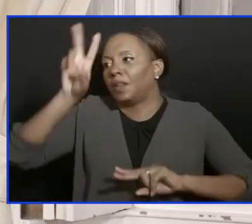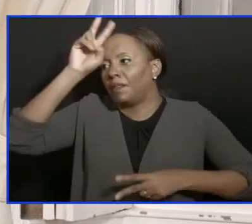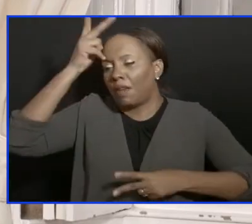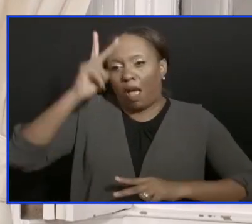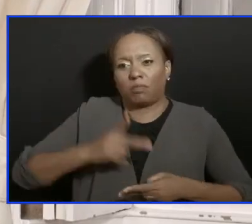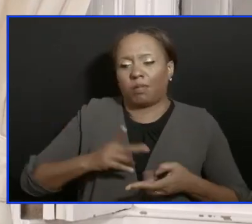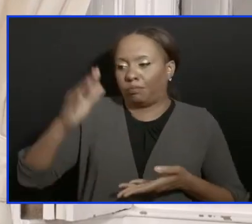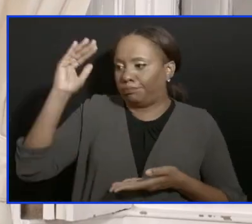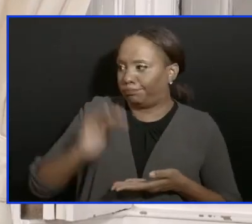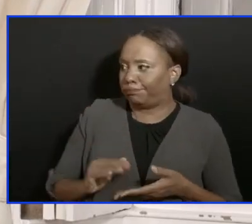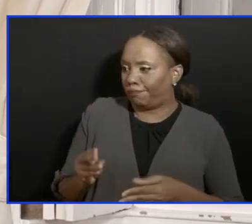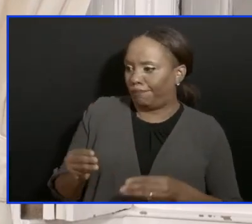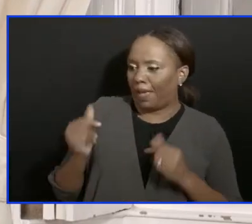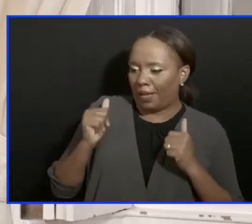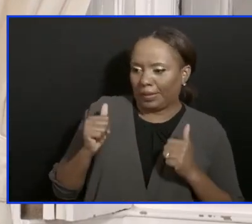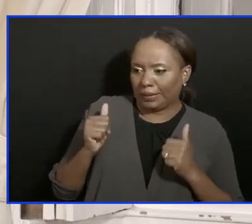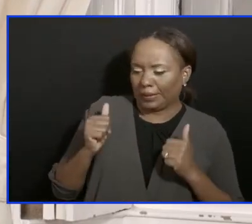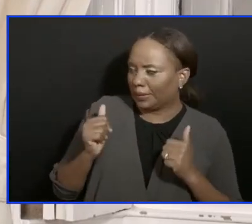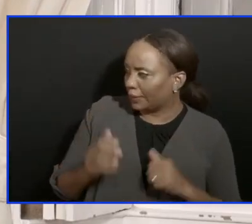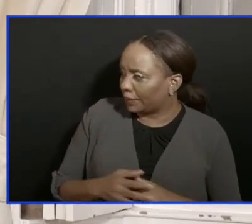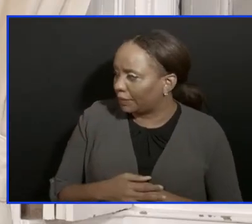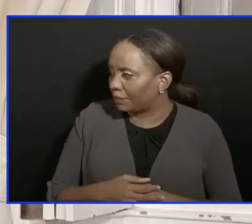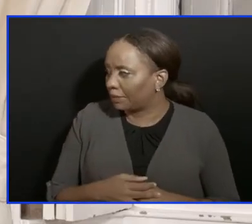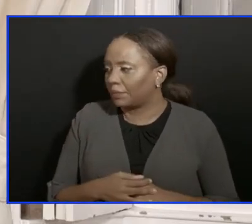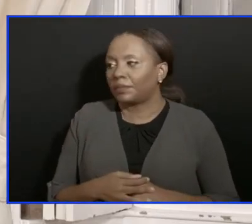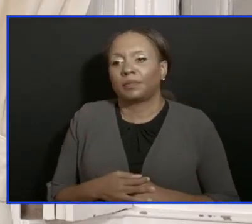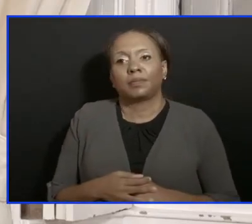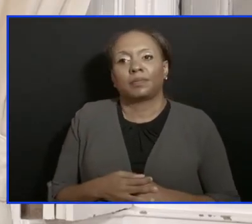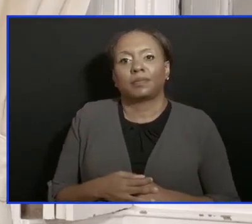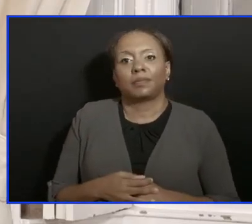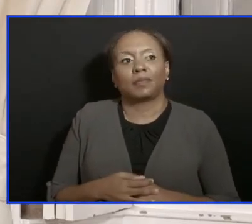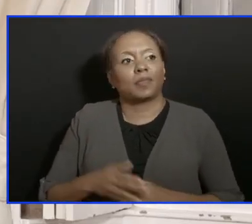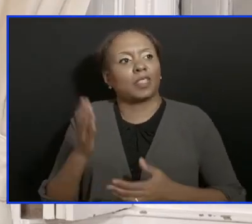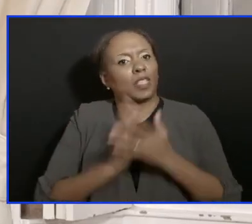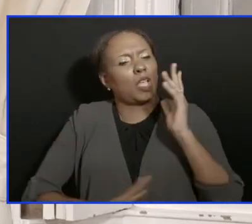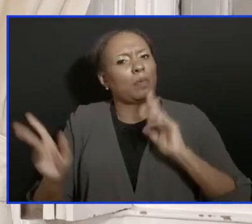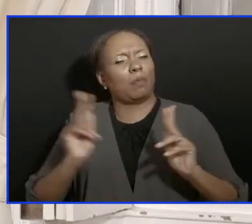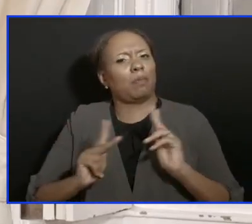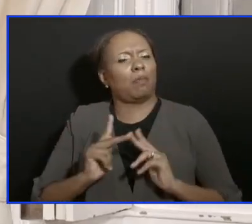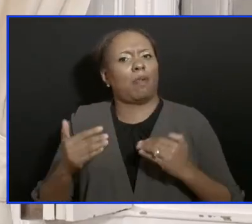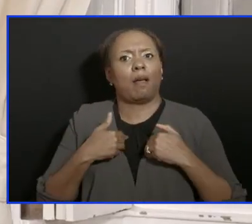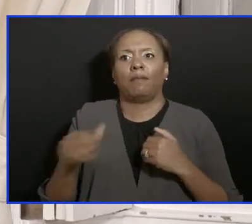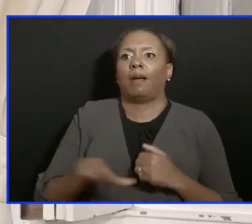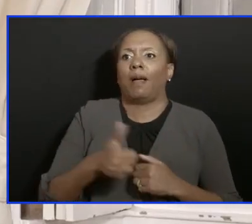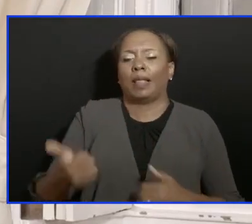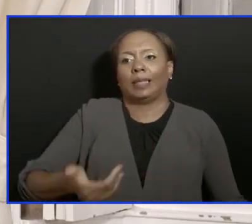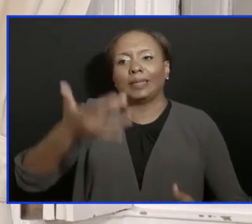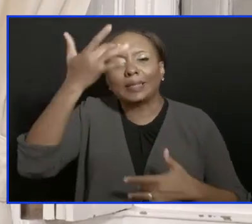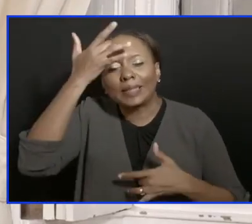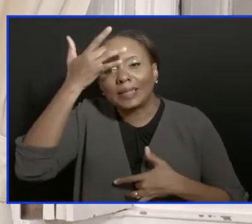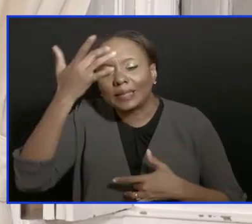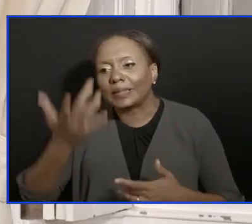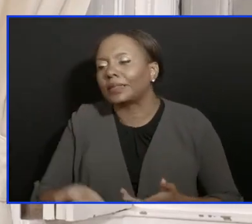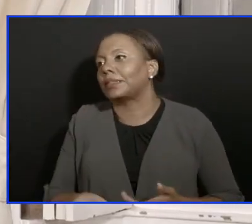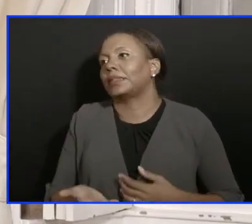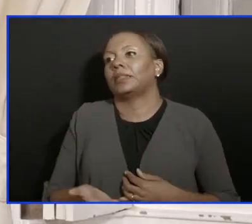the body. So for those persons who we know, for instance, who may be immunocompromised, who may not have mounted the adequate response, we want to